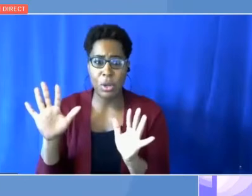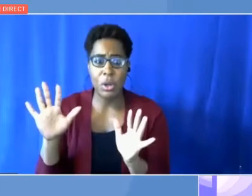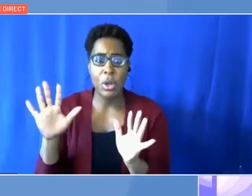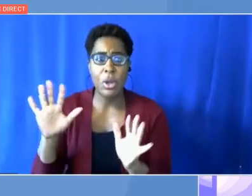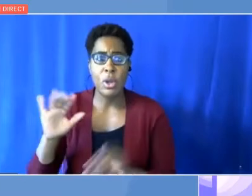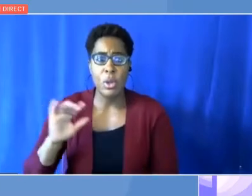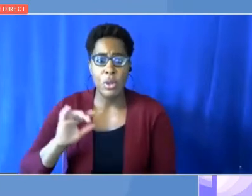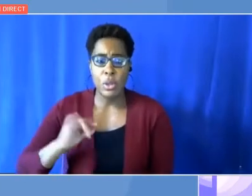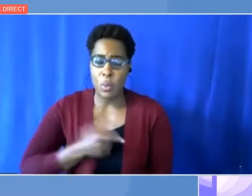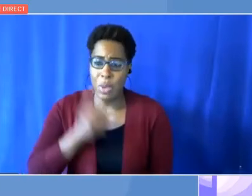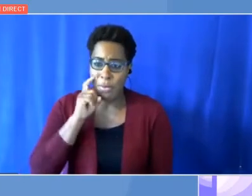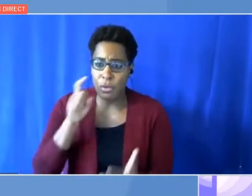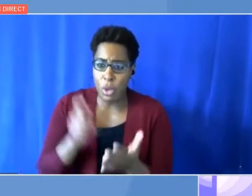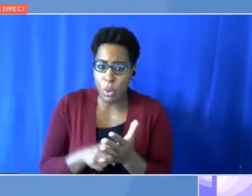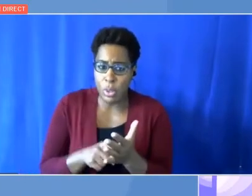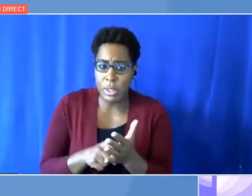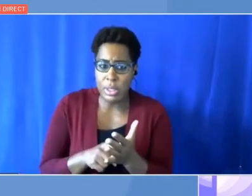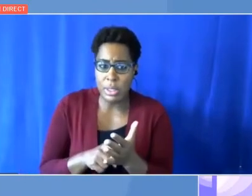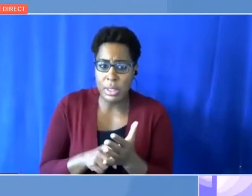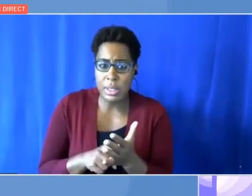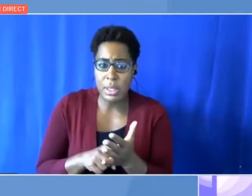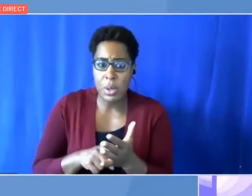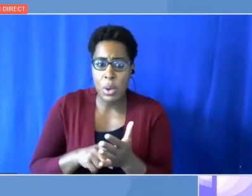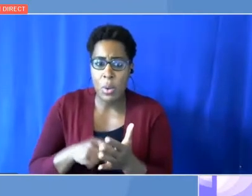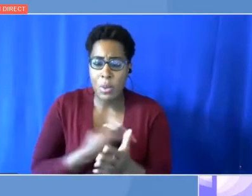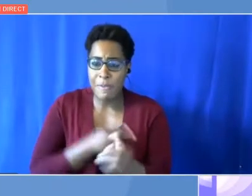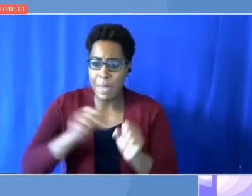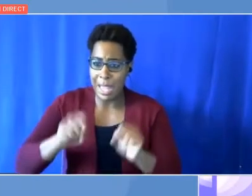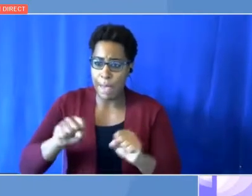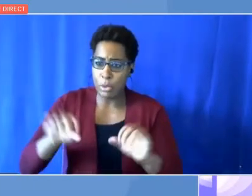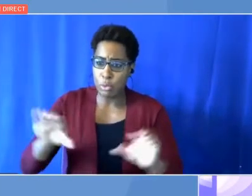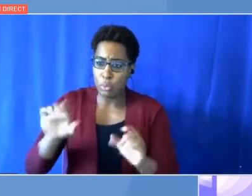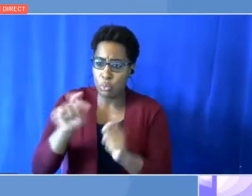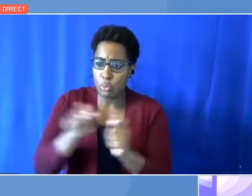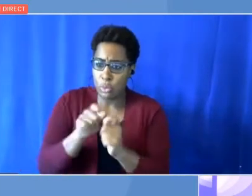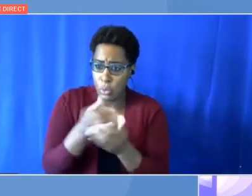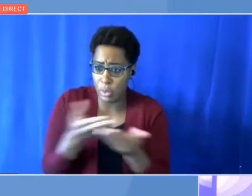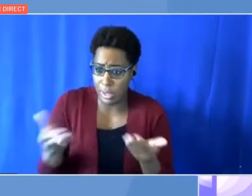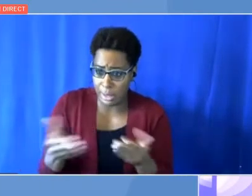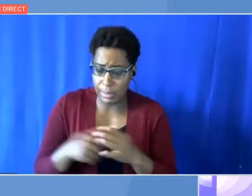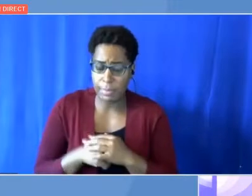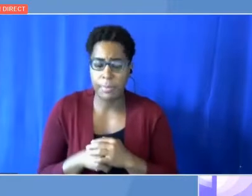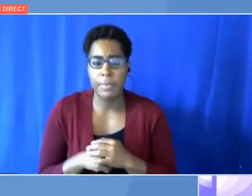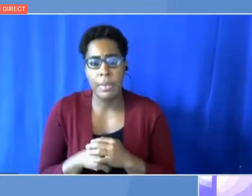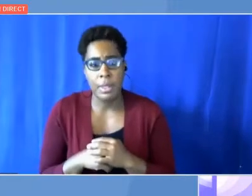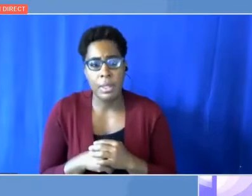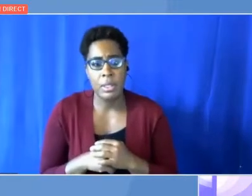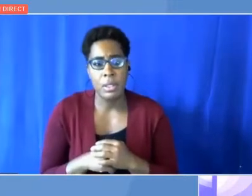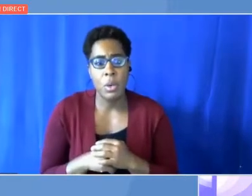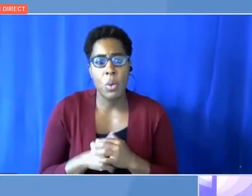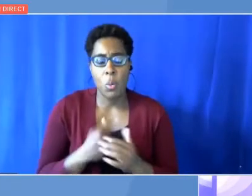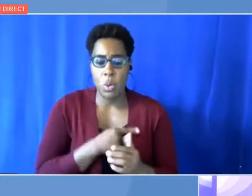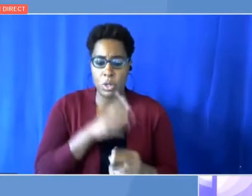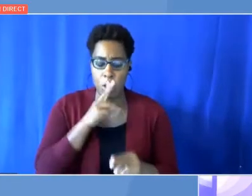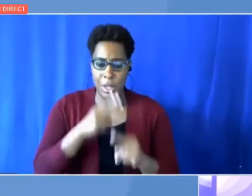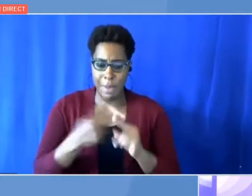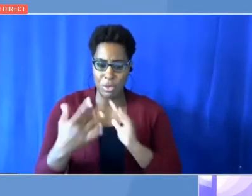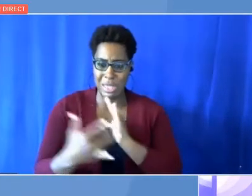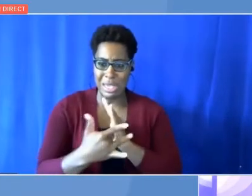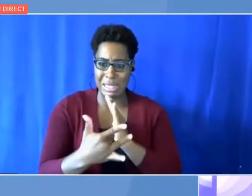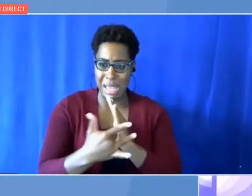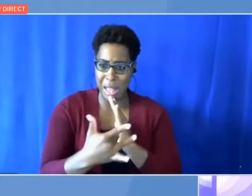to achieve the Paris Agreement goal. So, why are we talking about technologies that will give us a result